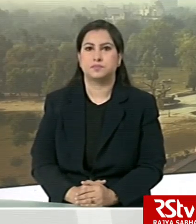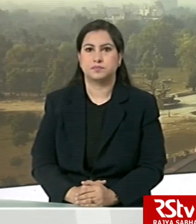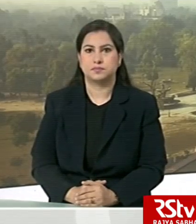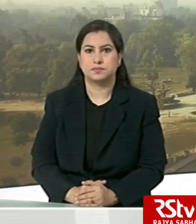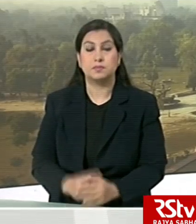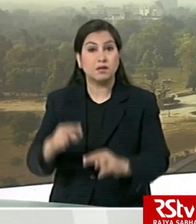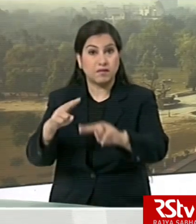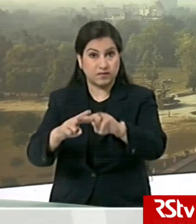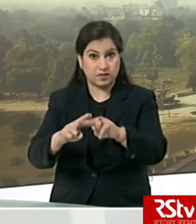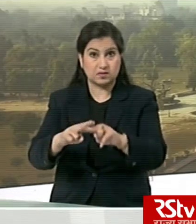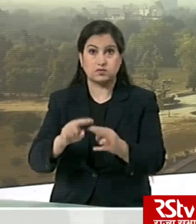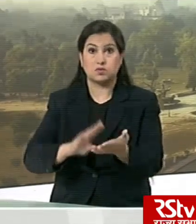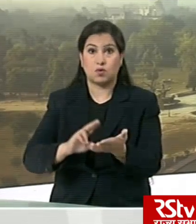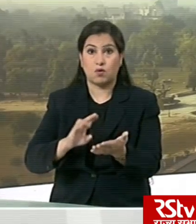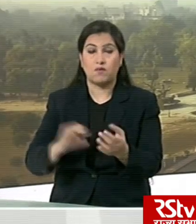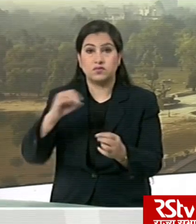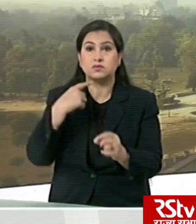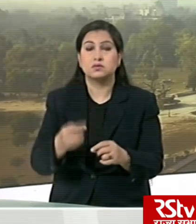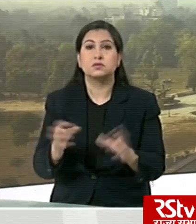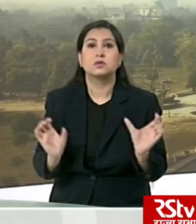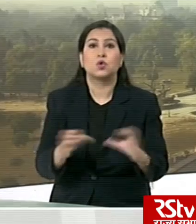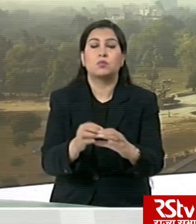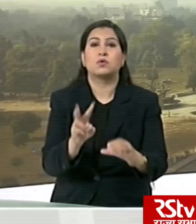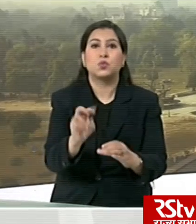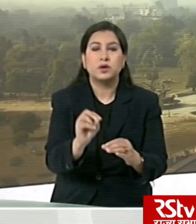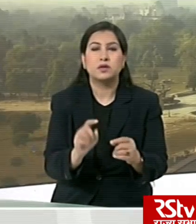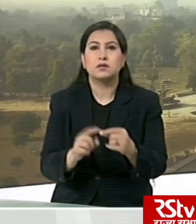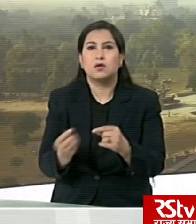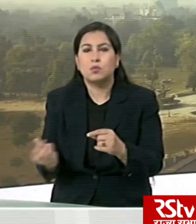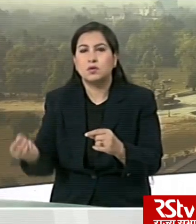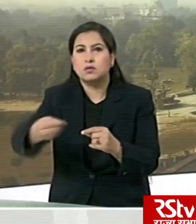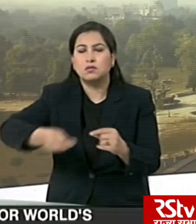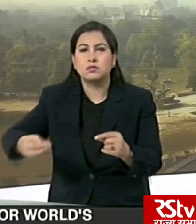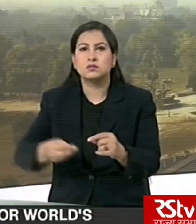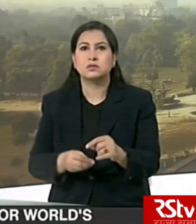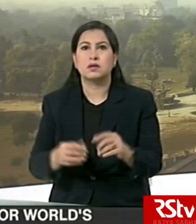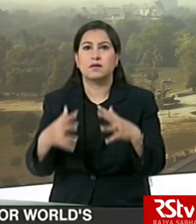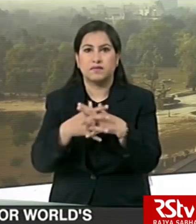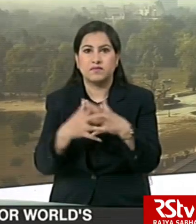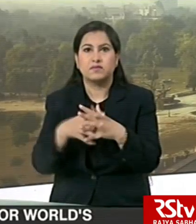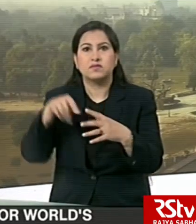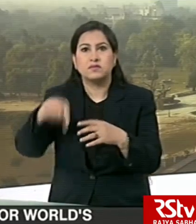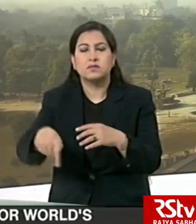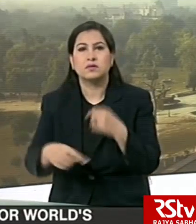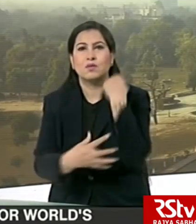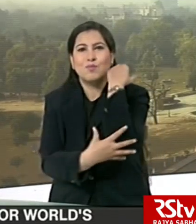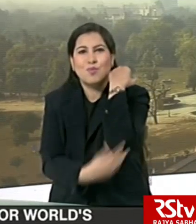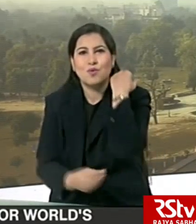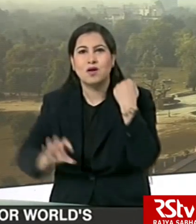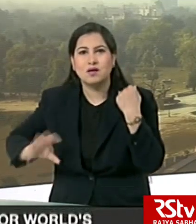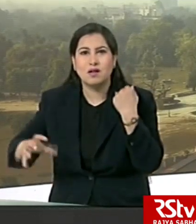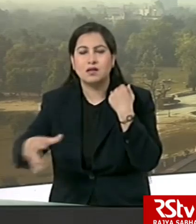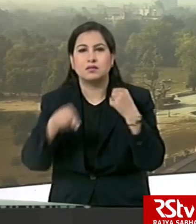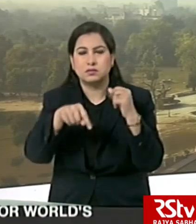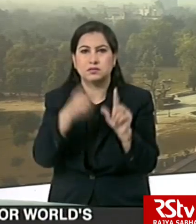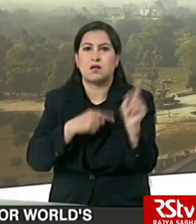The finance officials from the group of 20 major economies agreed to suspend the debt service payments for the world's poorest countries through the